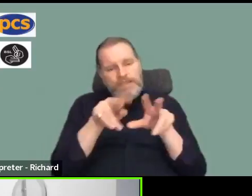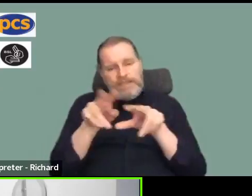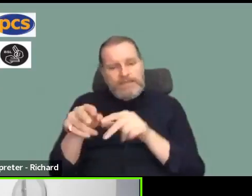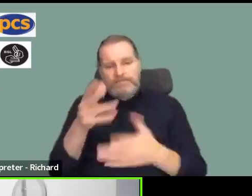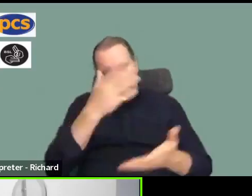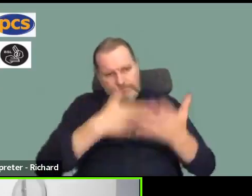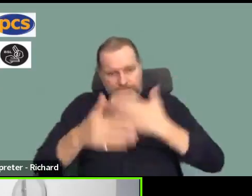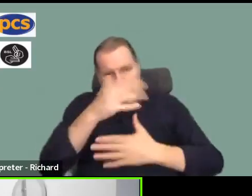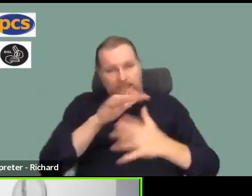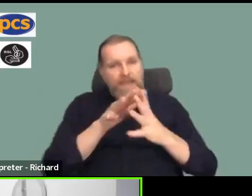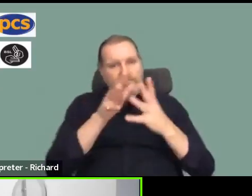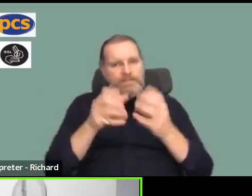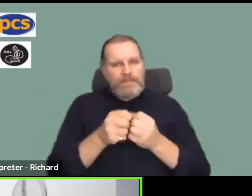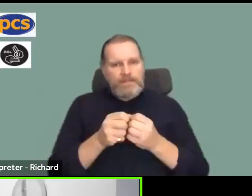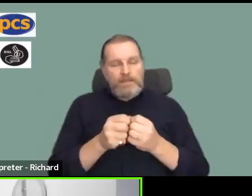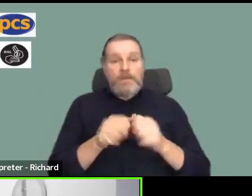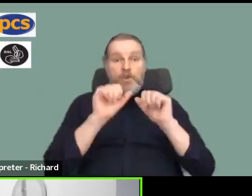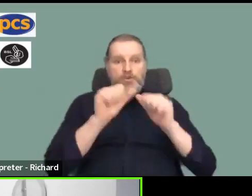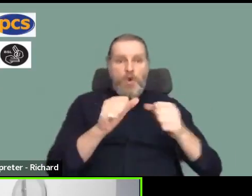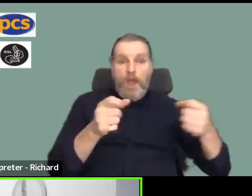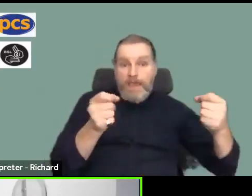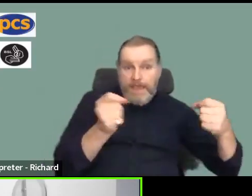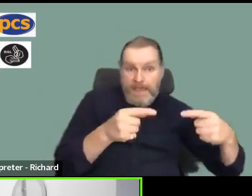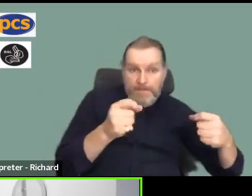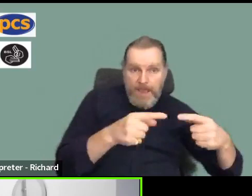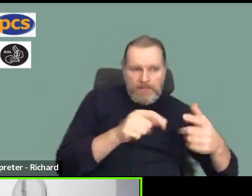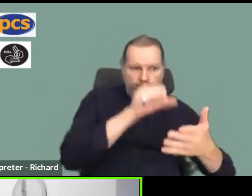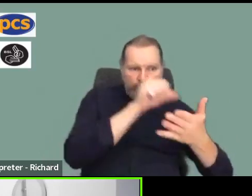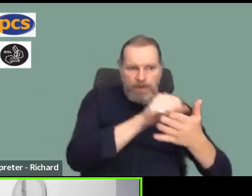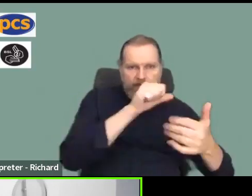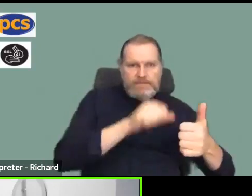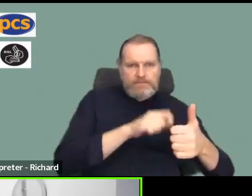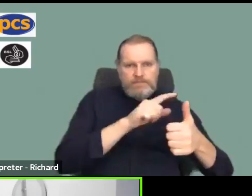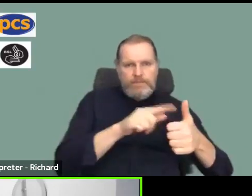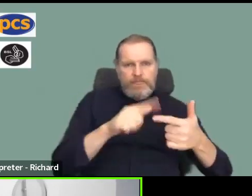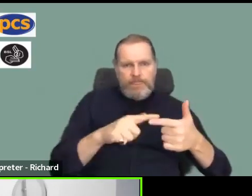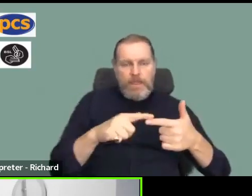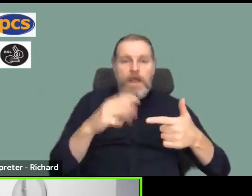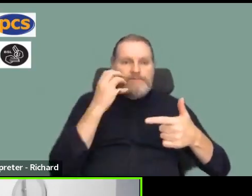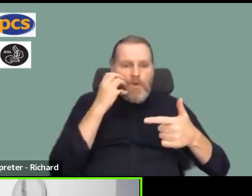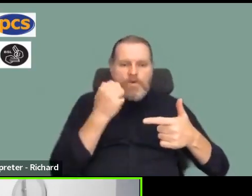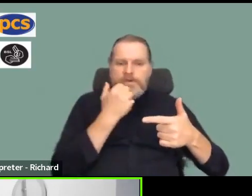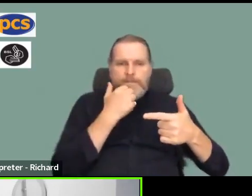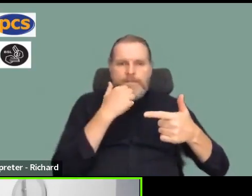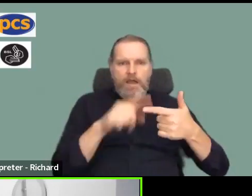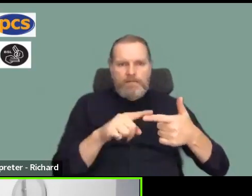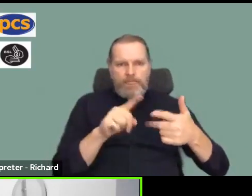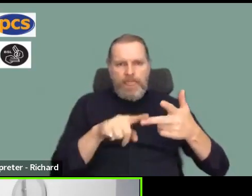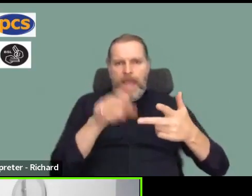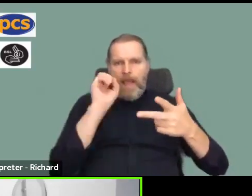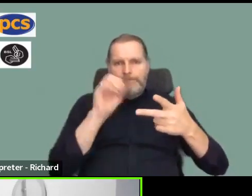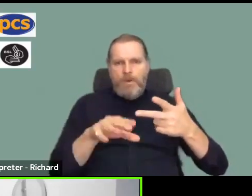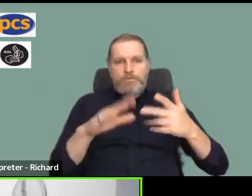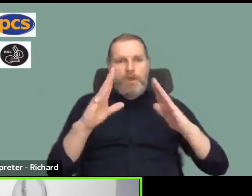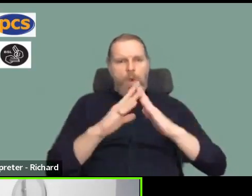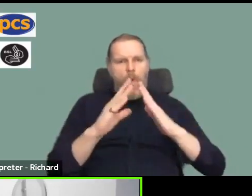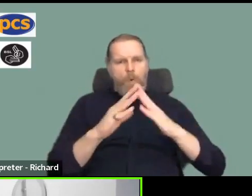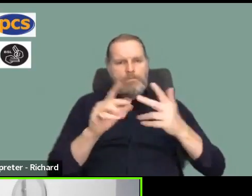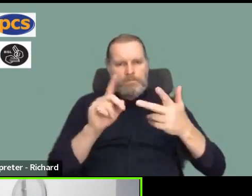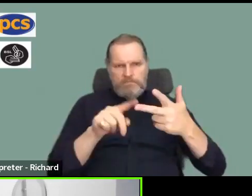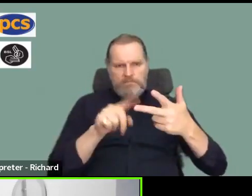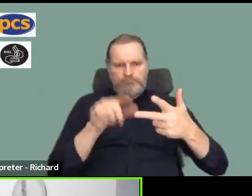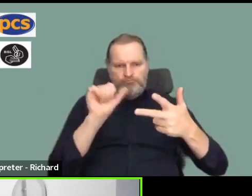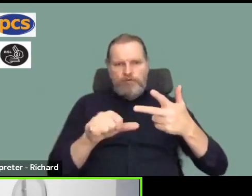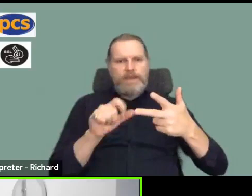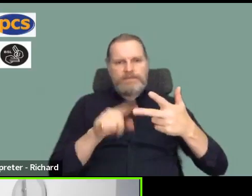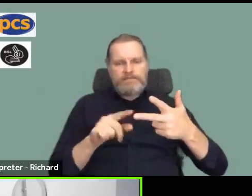there check that your email and your mobile number's up to date but more importantly check that we've got the correct postal address for you because what we don't want to do is fall at